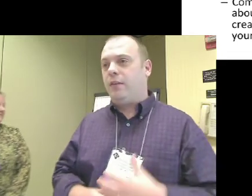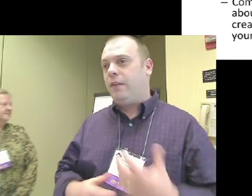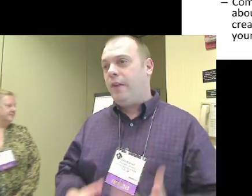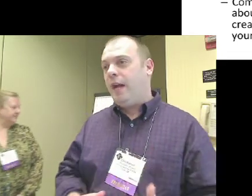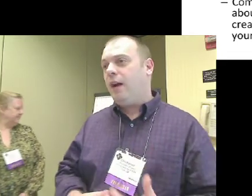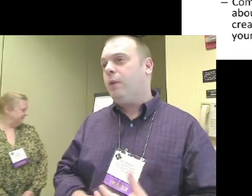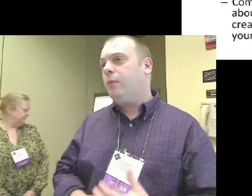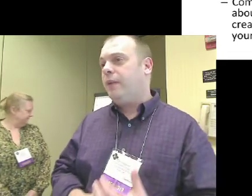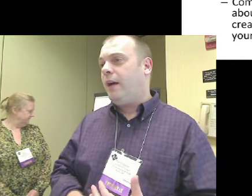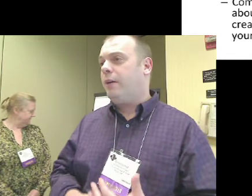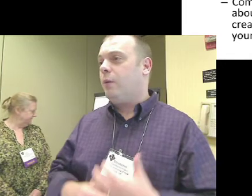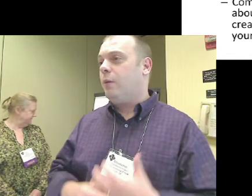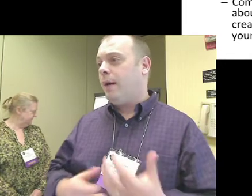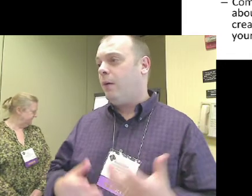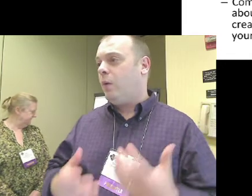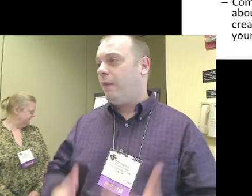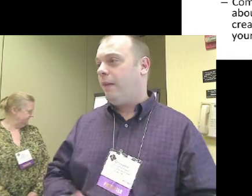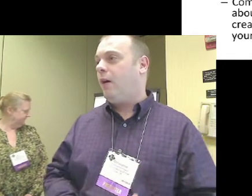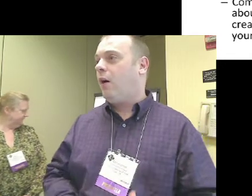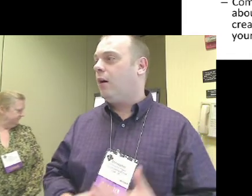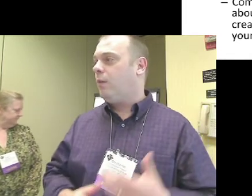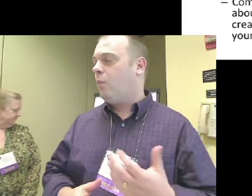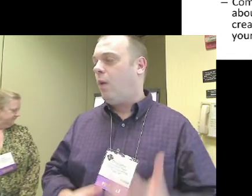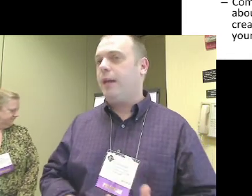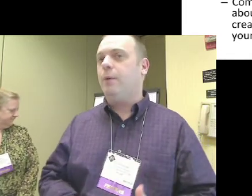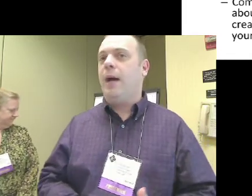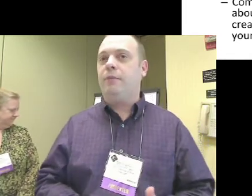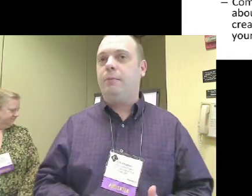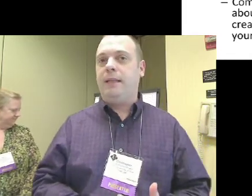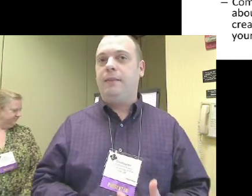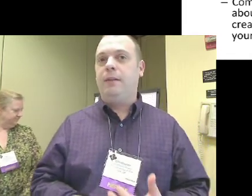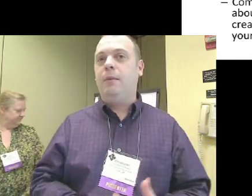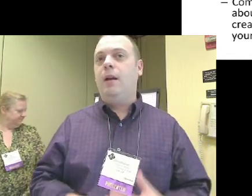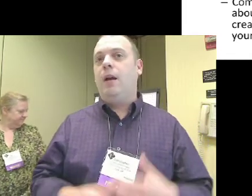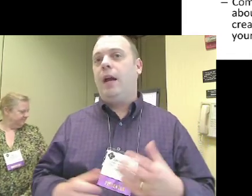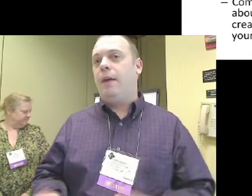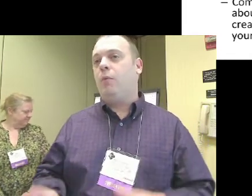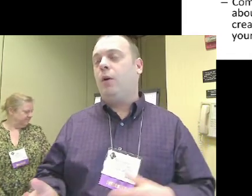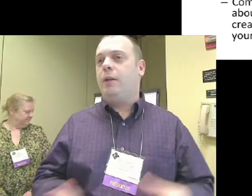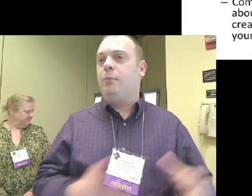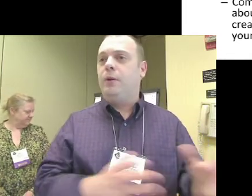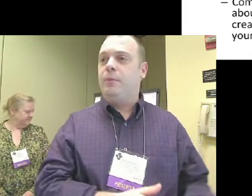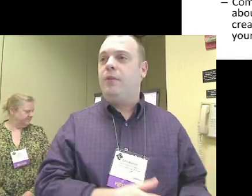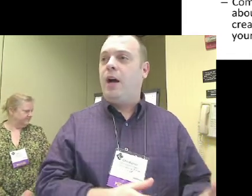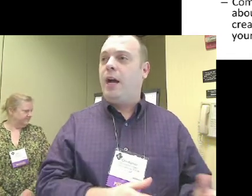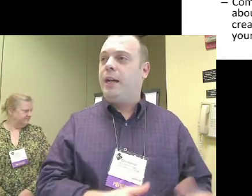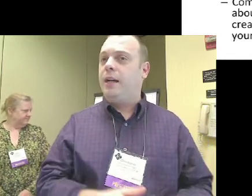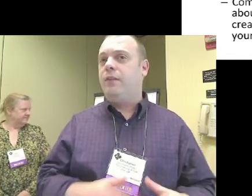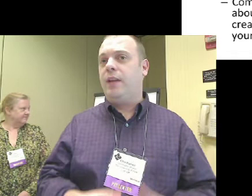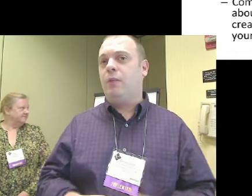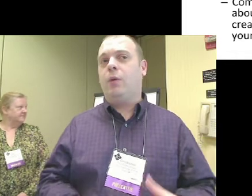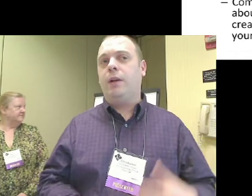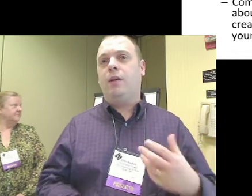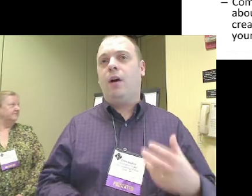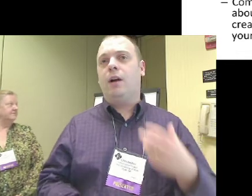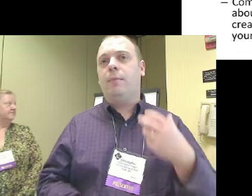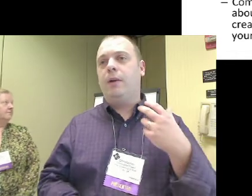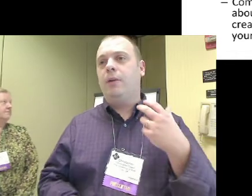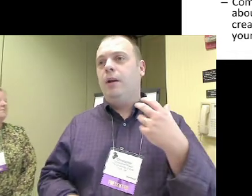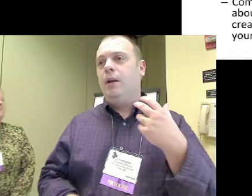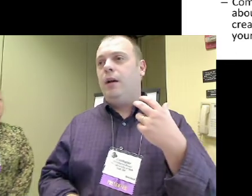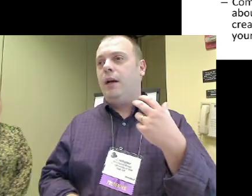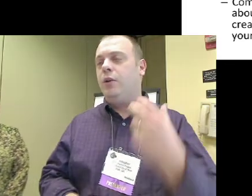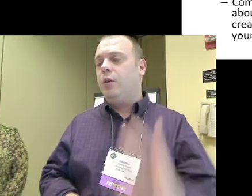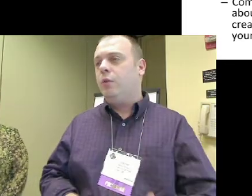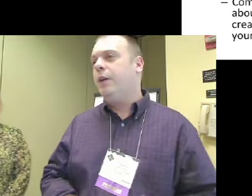guidelines are there, we will tell you about what they are and why you have to meet them and then we're going to put them aside and instead we're going to talk